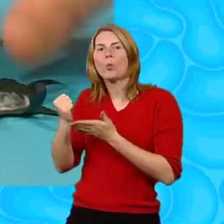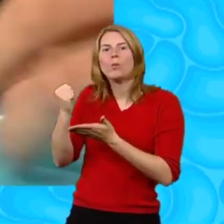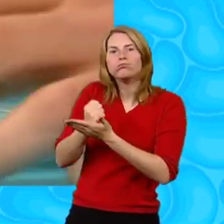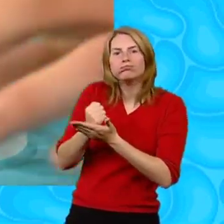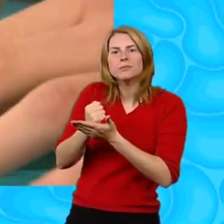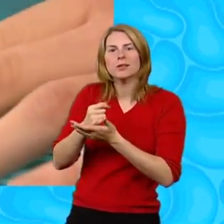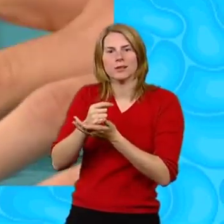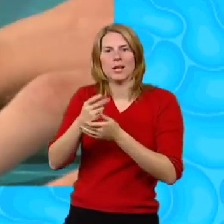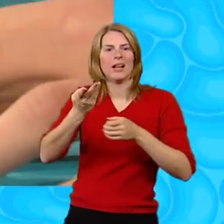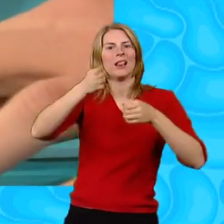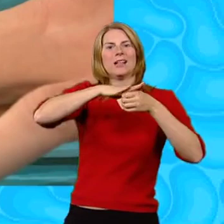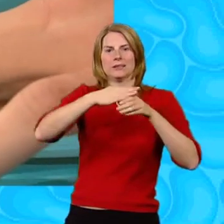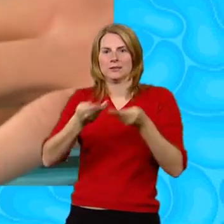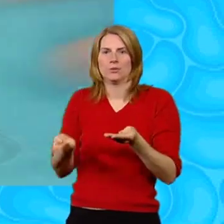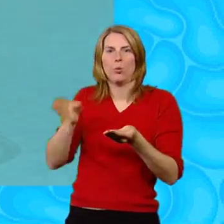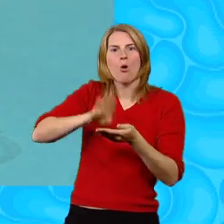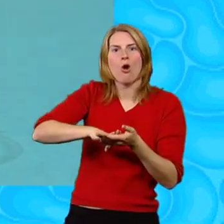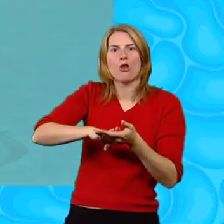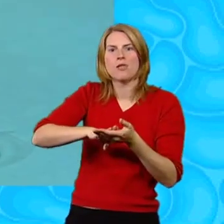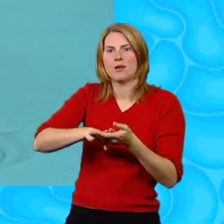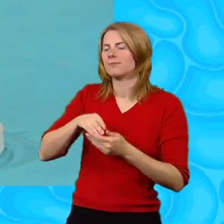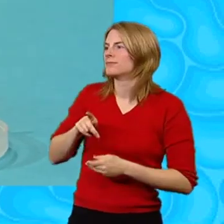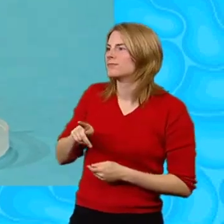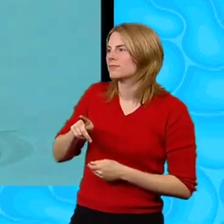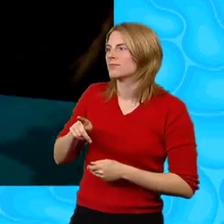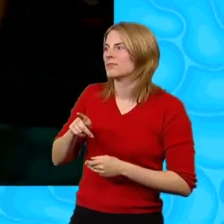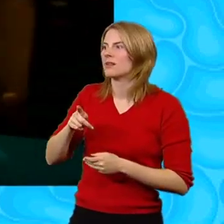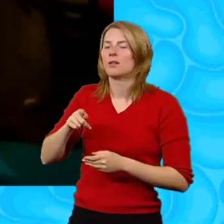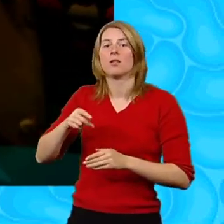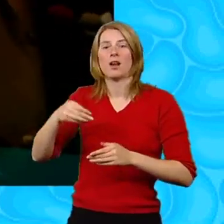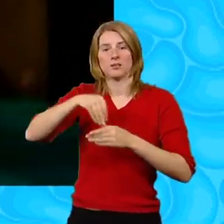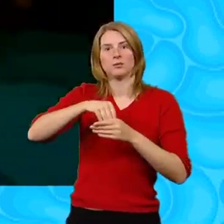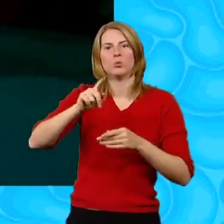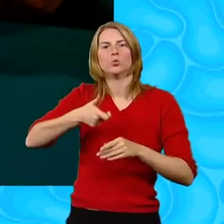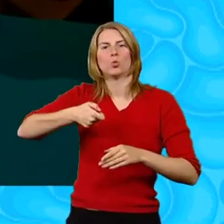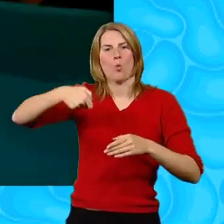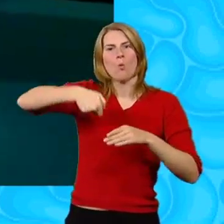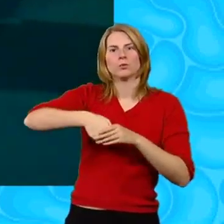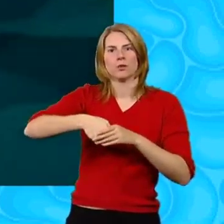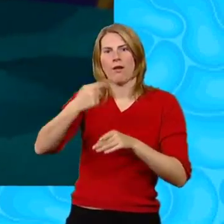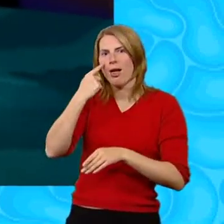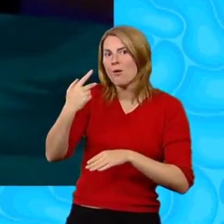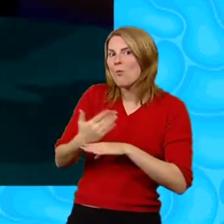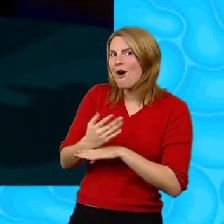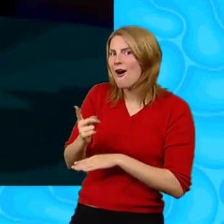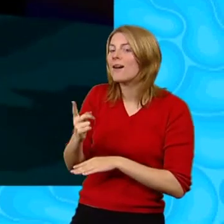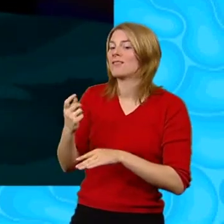Stick the shape onto the crisp tube lid And with the torch turned on inside the tube Your projector works